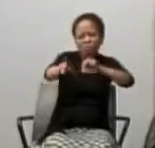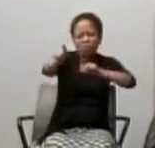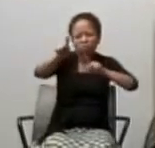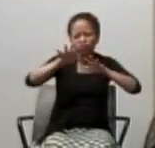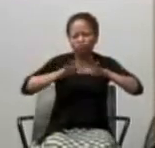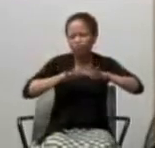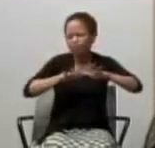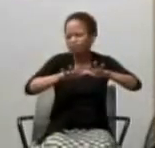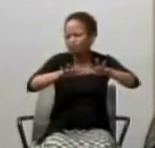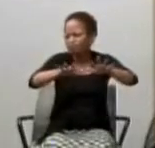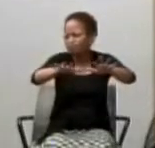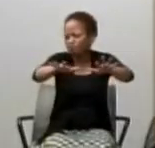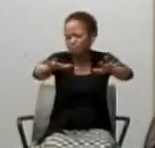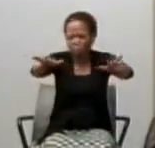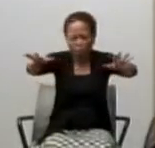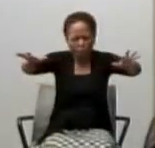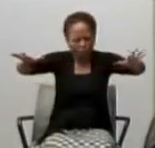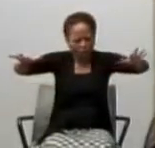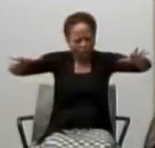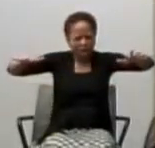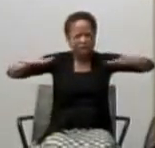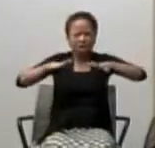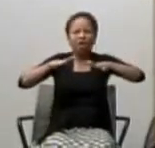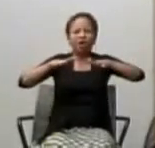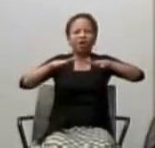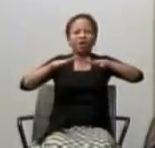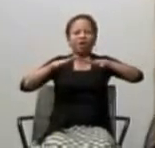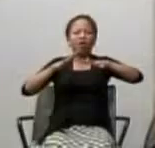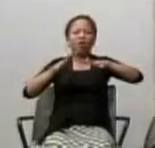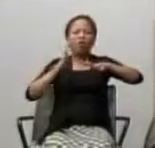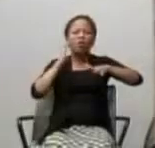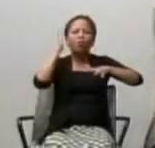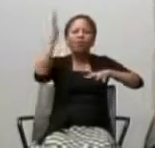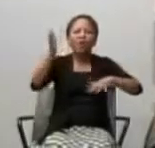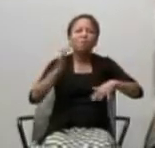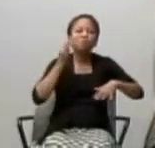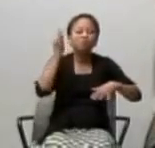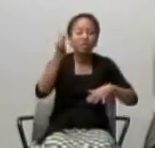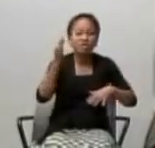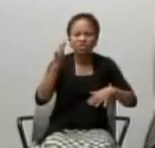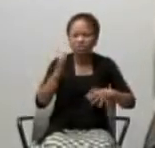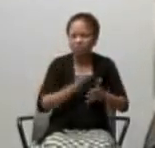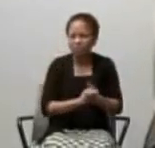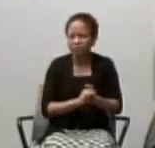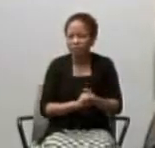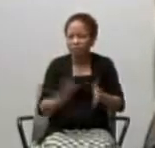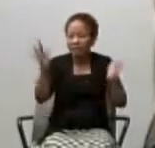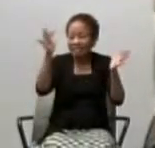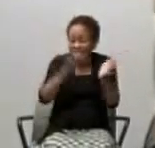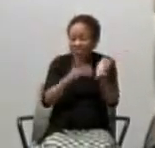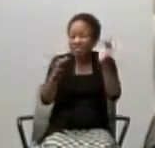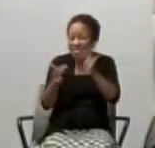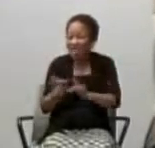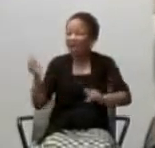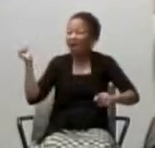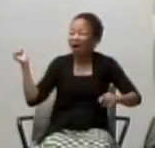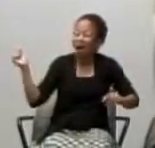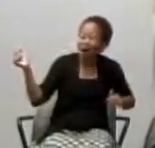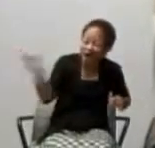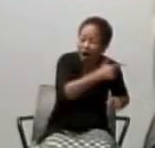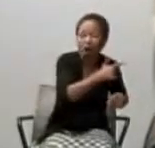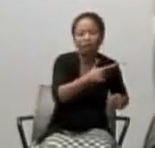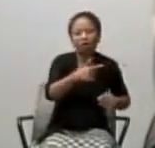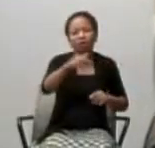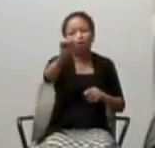all peoples, and sometimes you think this all means those who look like us. No, Jesus says all peoples.